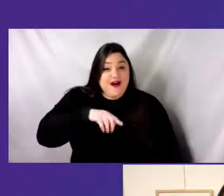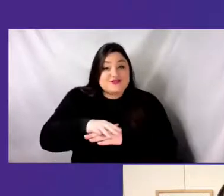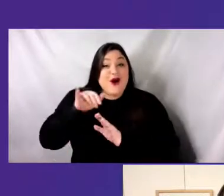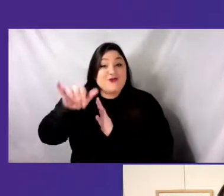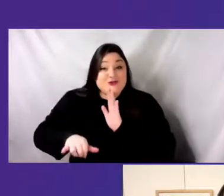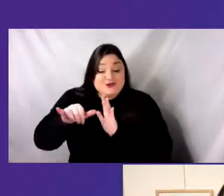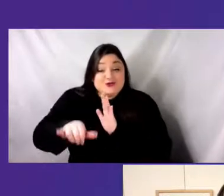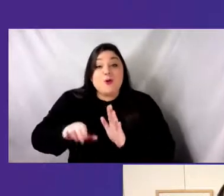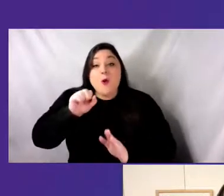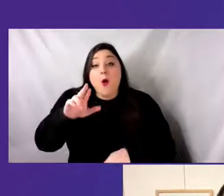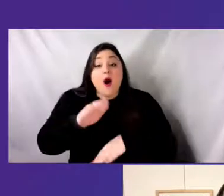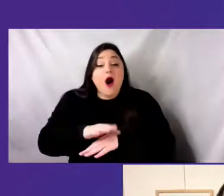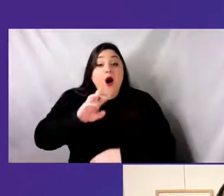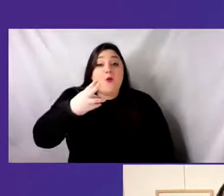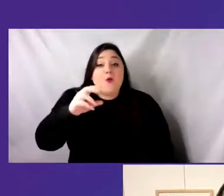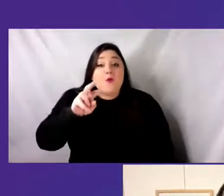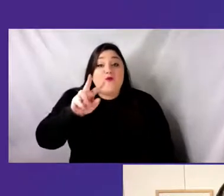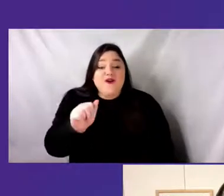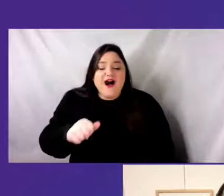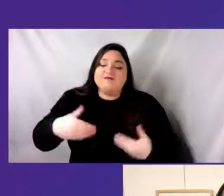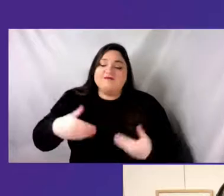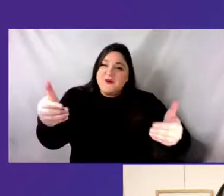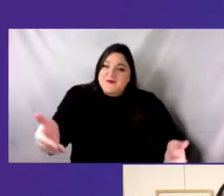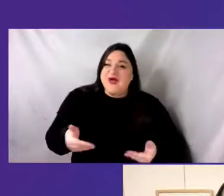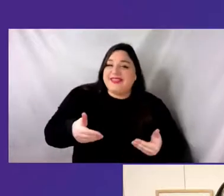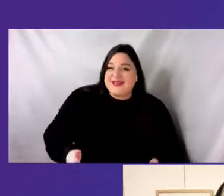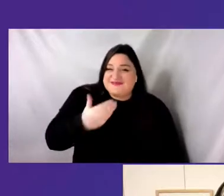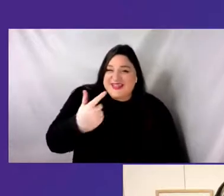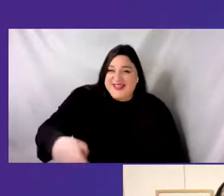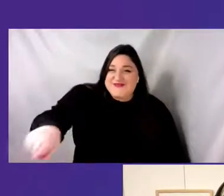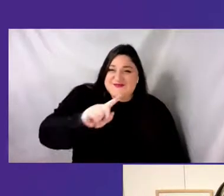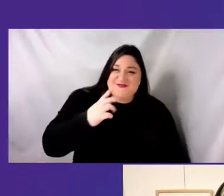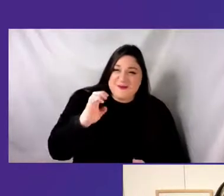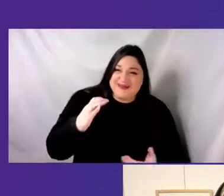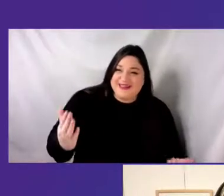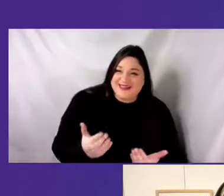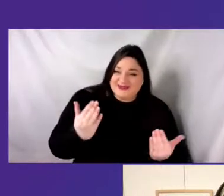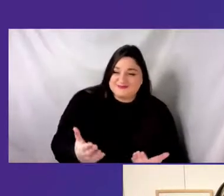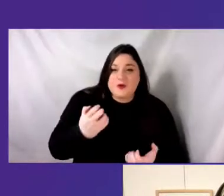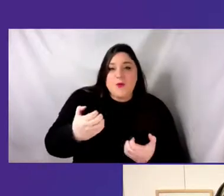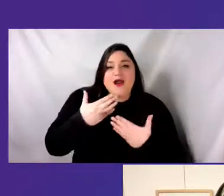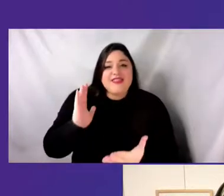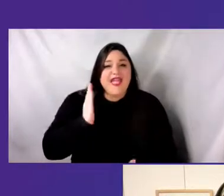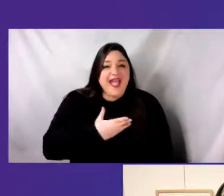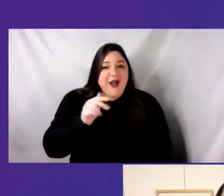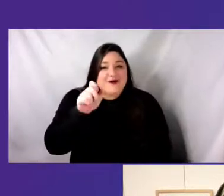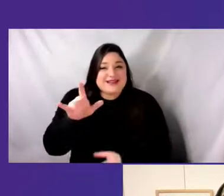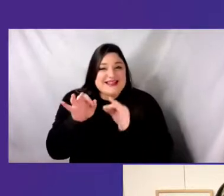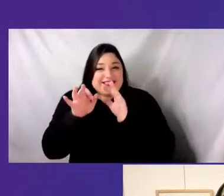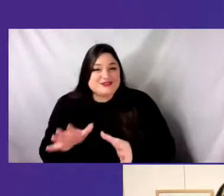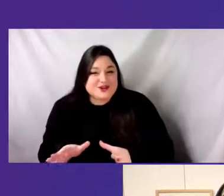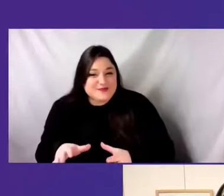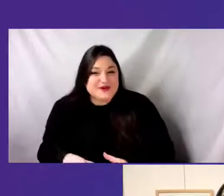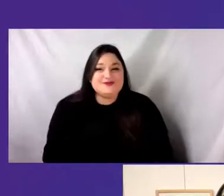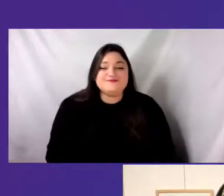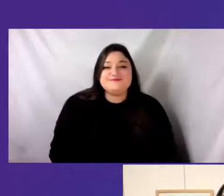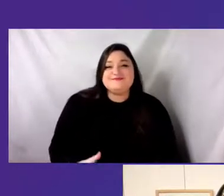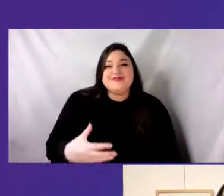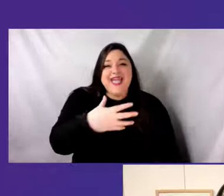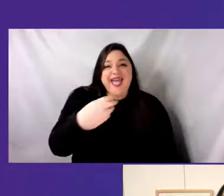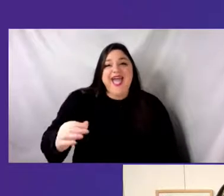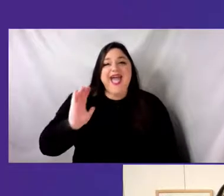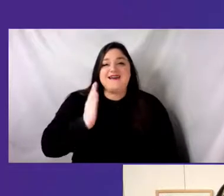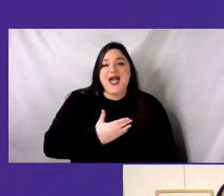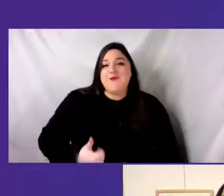platform, welcome. Thank you for being here. I want to thank our ASL interpreters and our